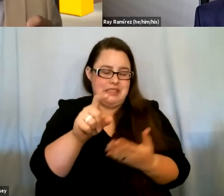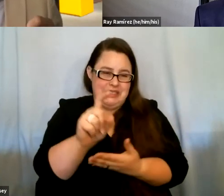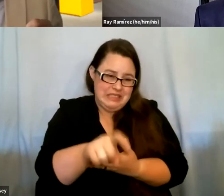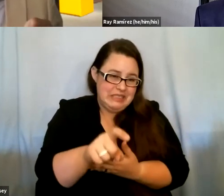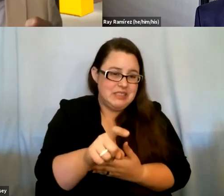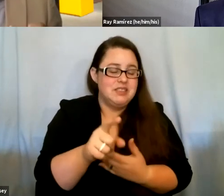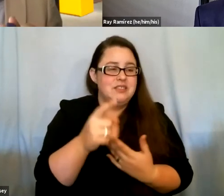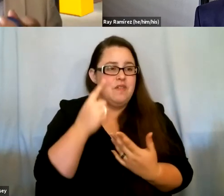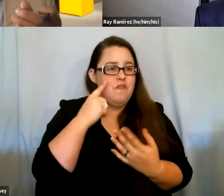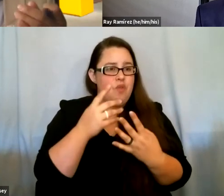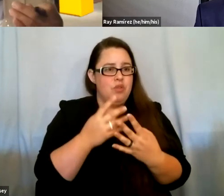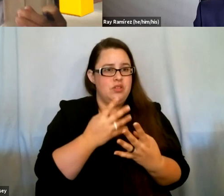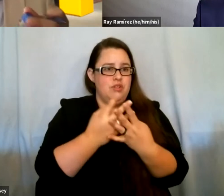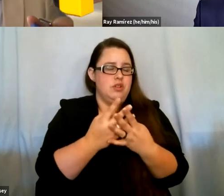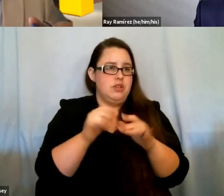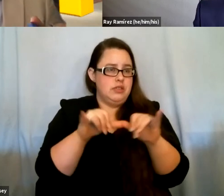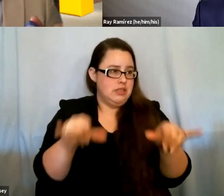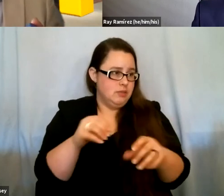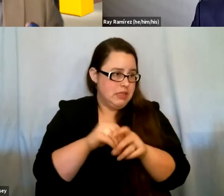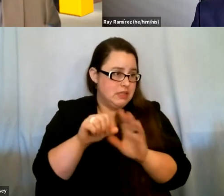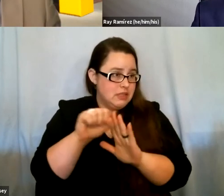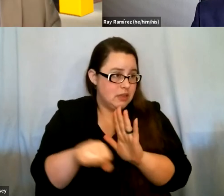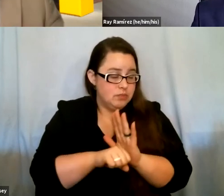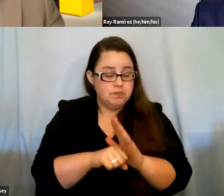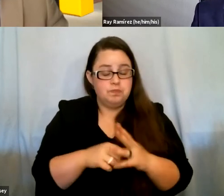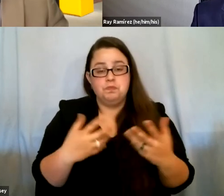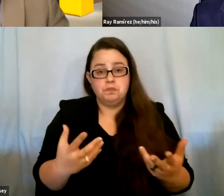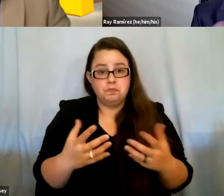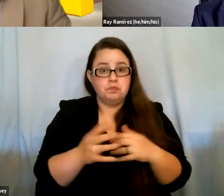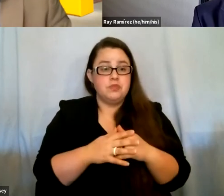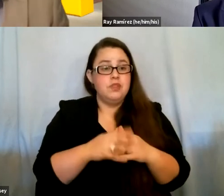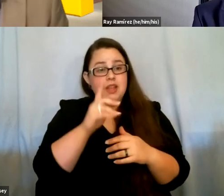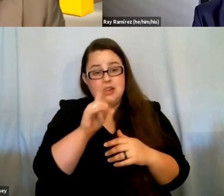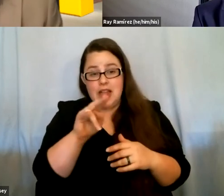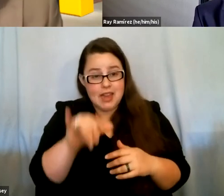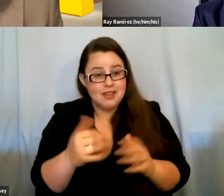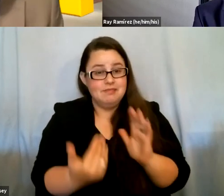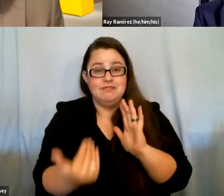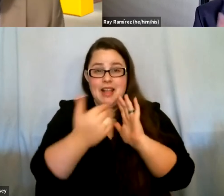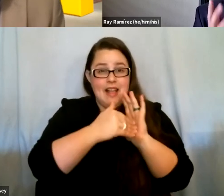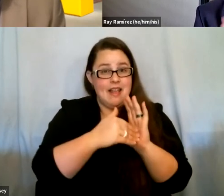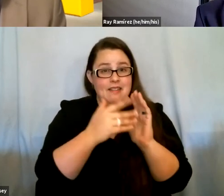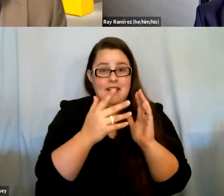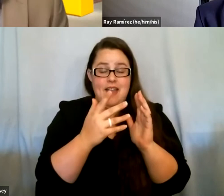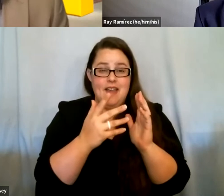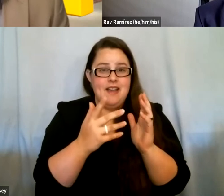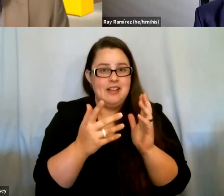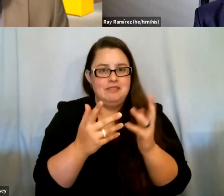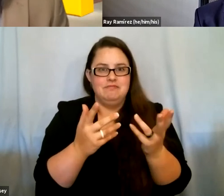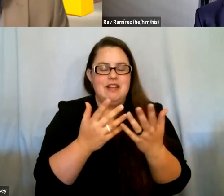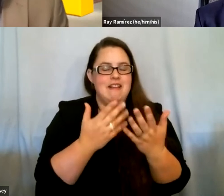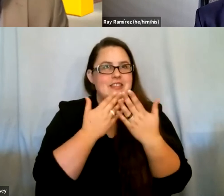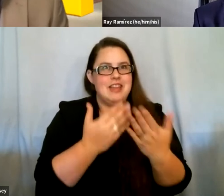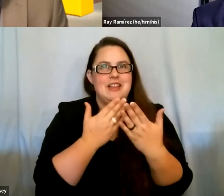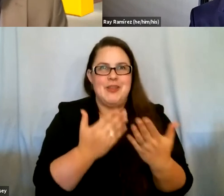across the carceral system in the state. Well, Danny, again, I really, I know I've thanked